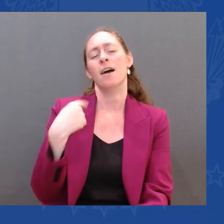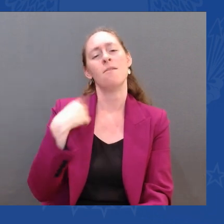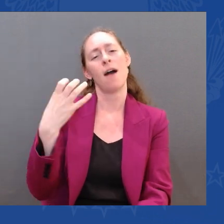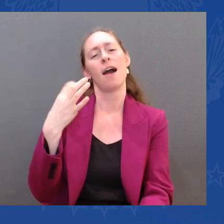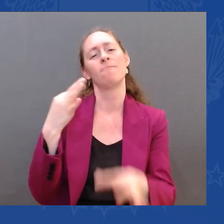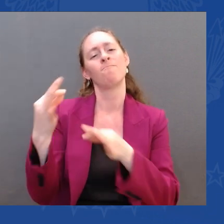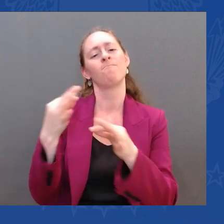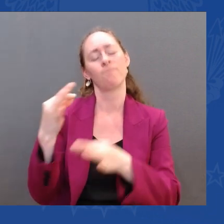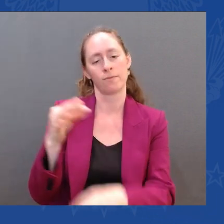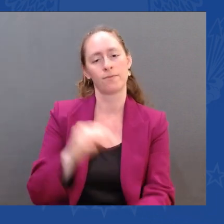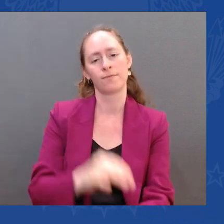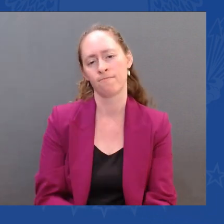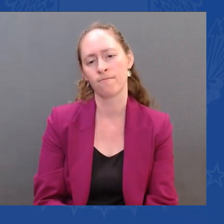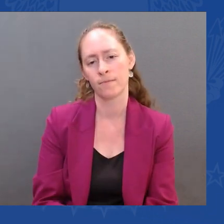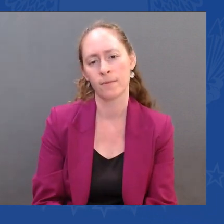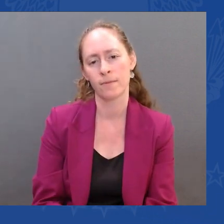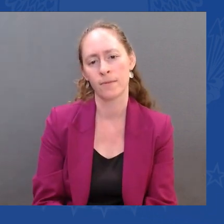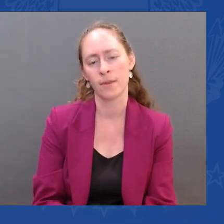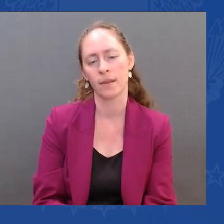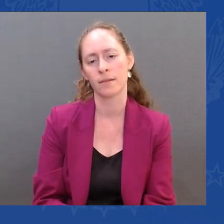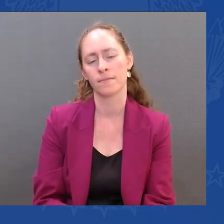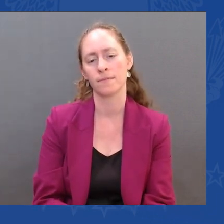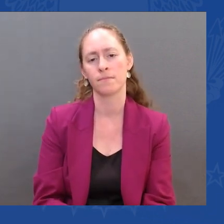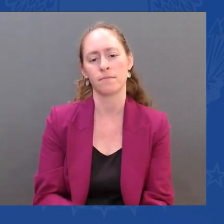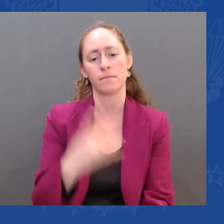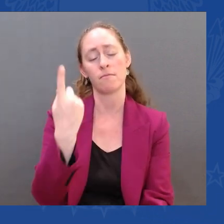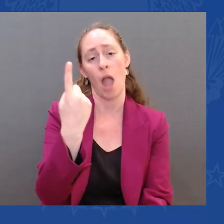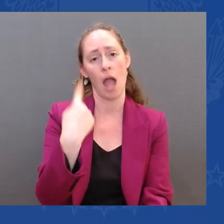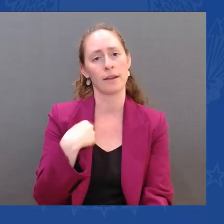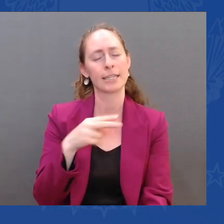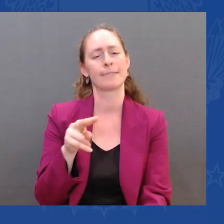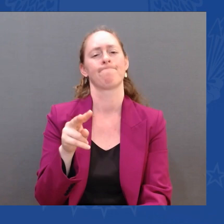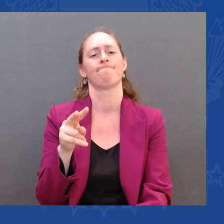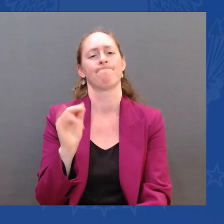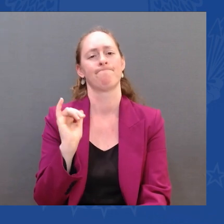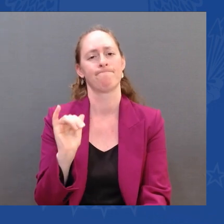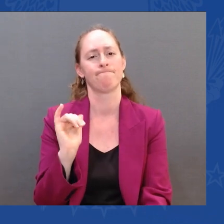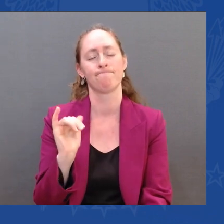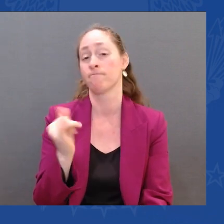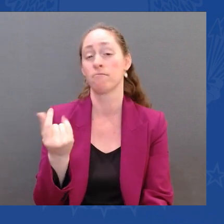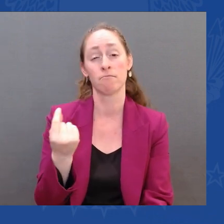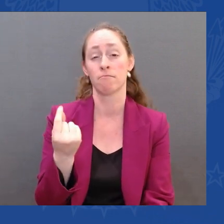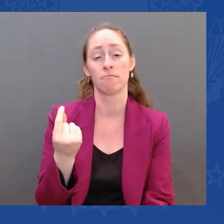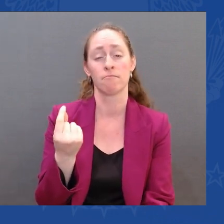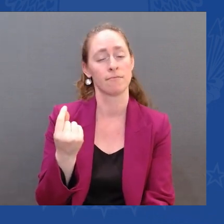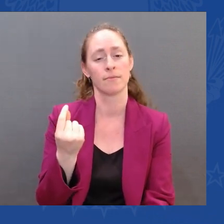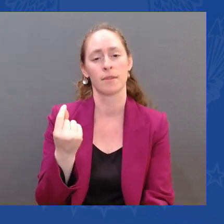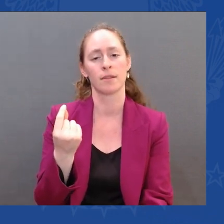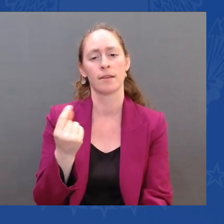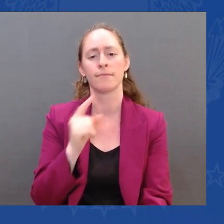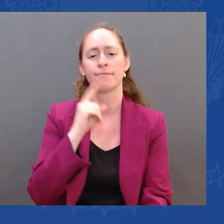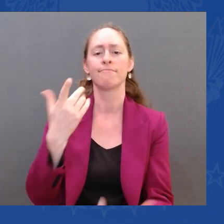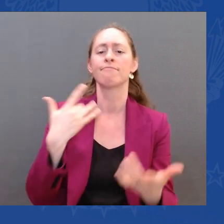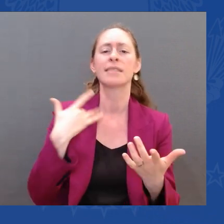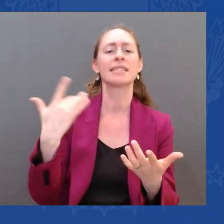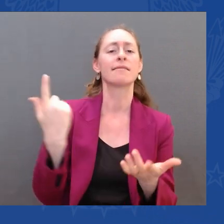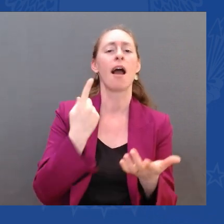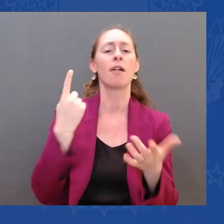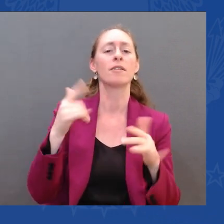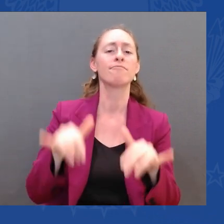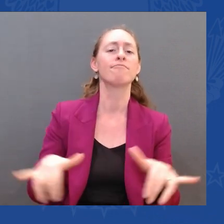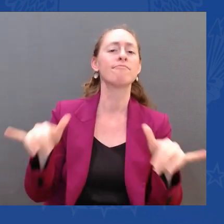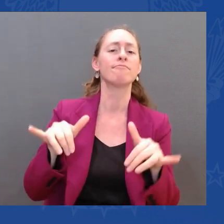to ensure that the piles of paperwork and the bureaucratic excuse — excuses we've been used in the past sometimes —